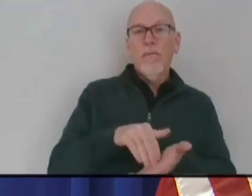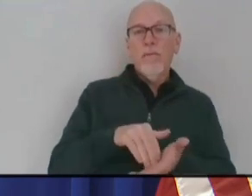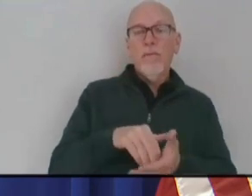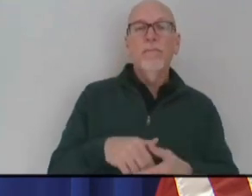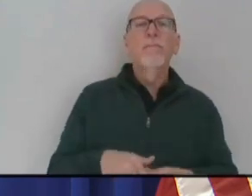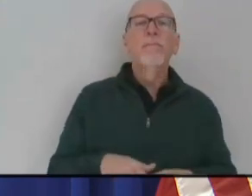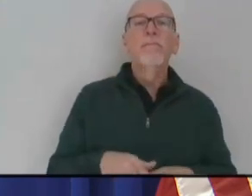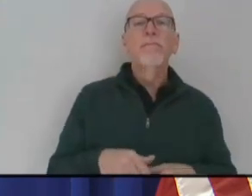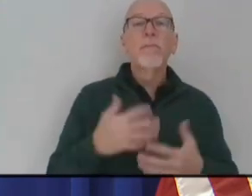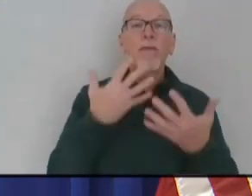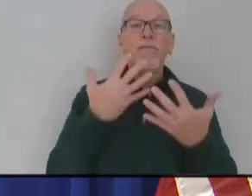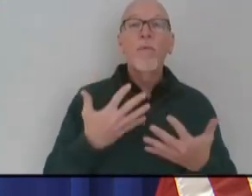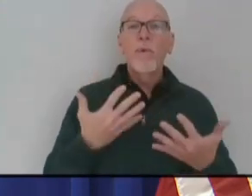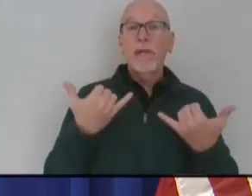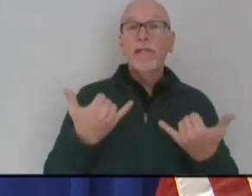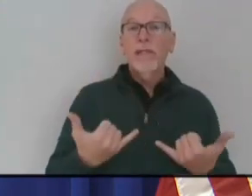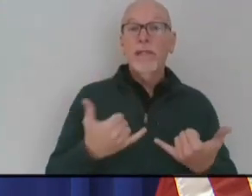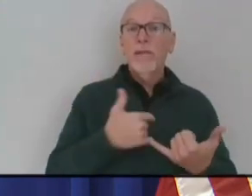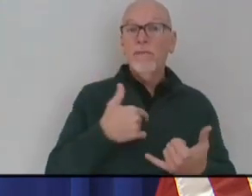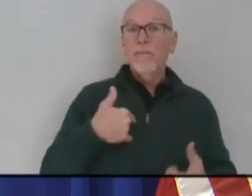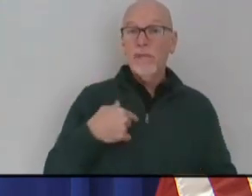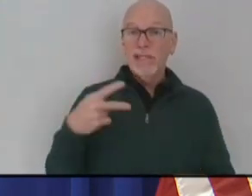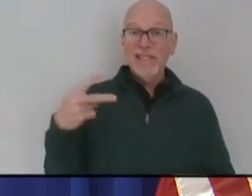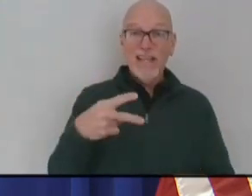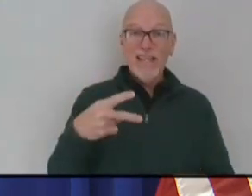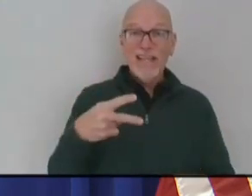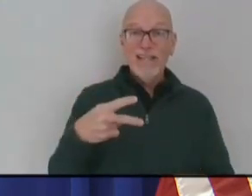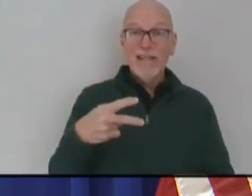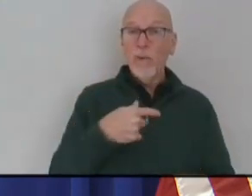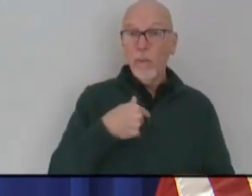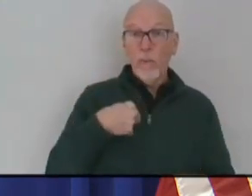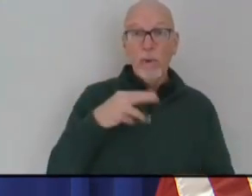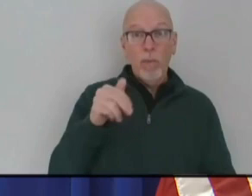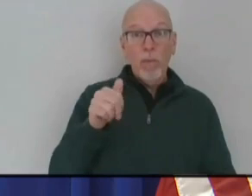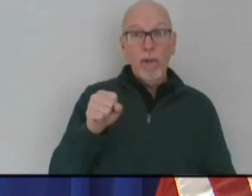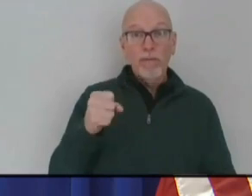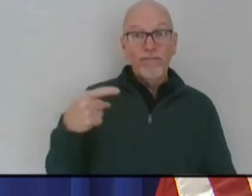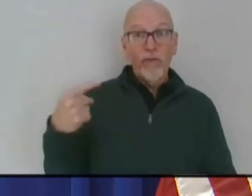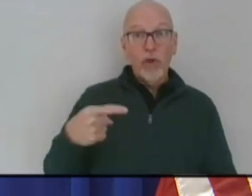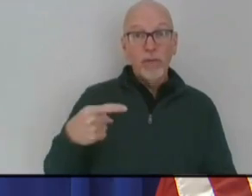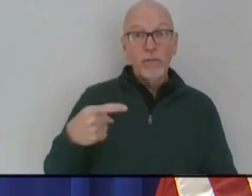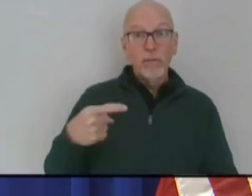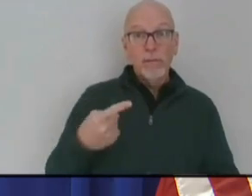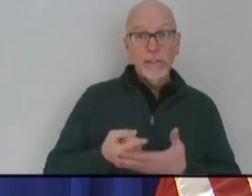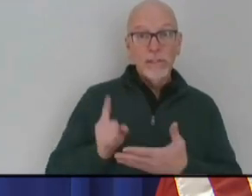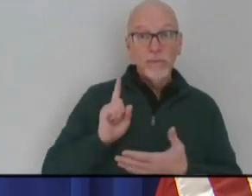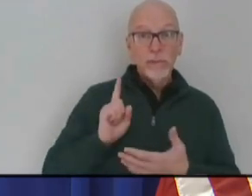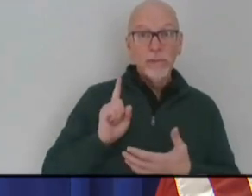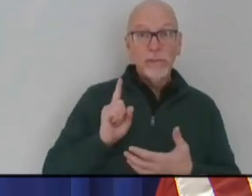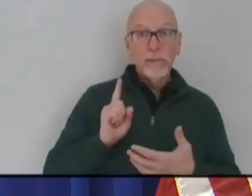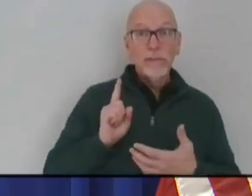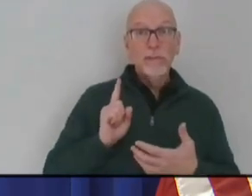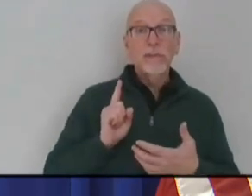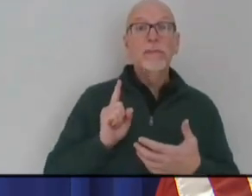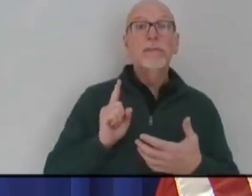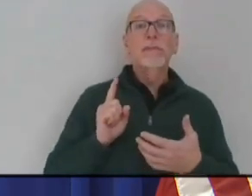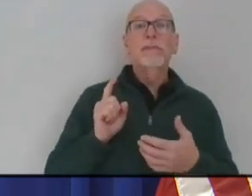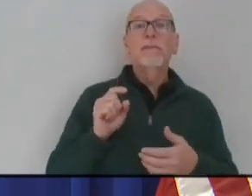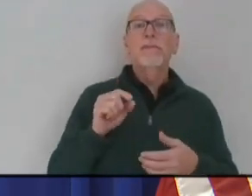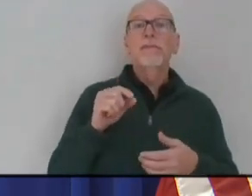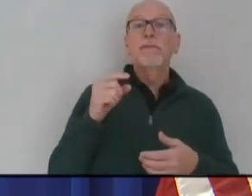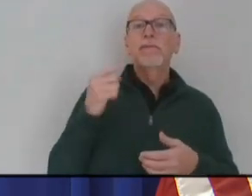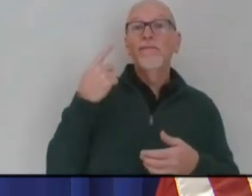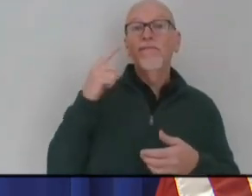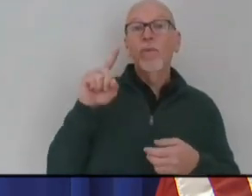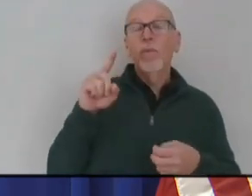Unfortunately, we're now second. We topped that list about a week ago in terms of